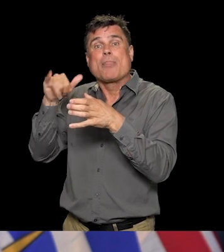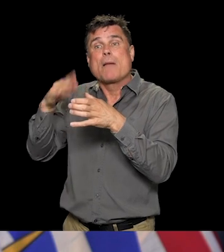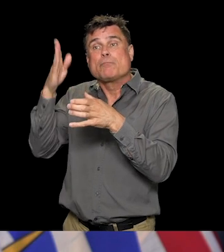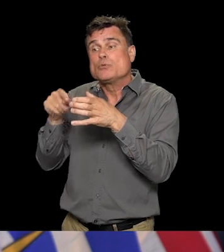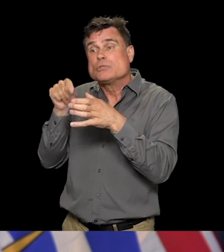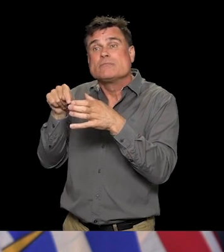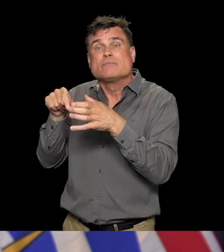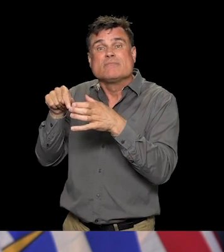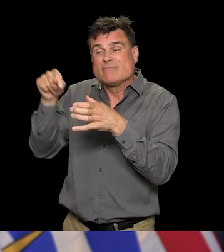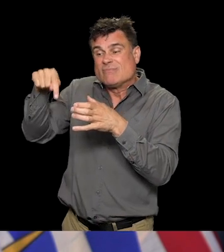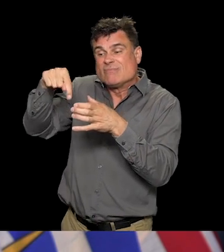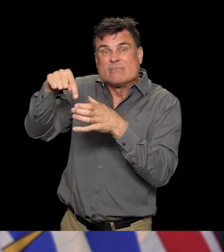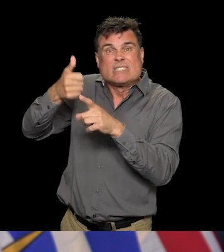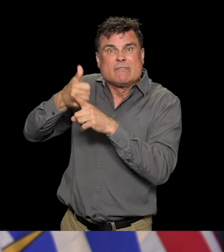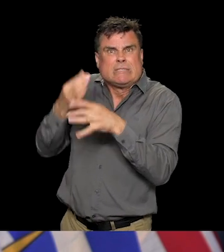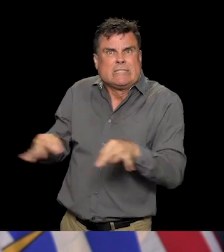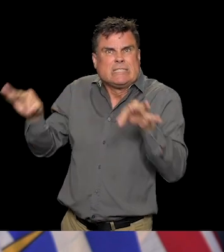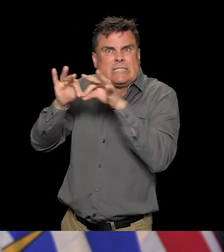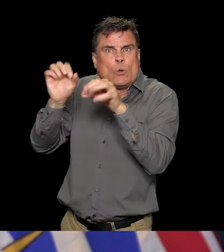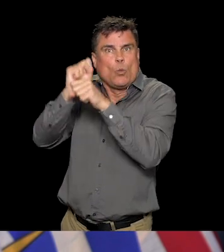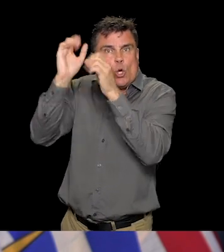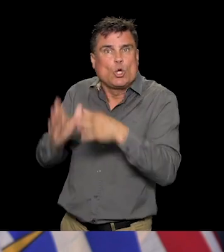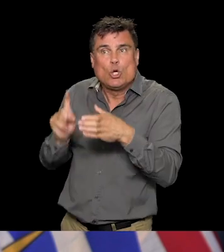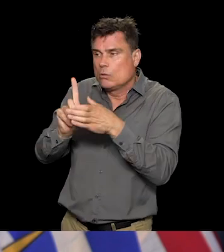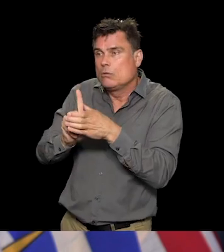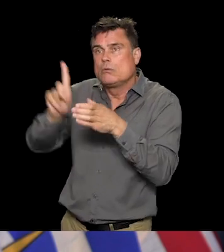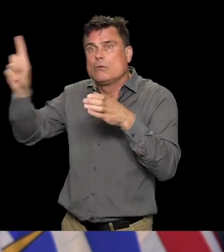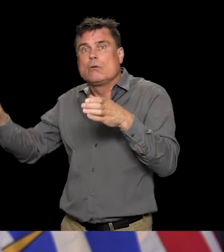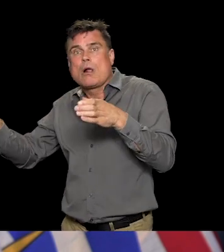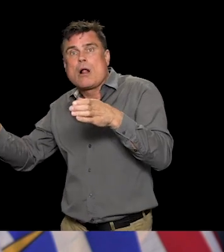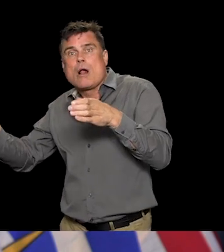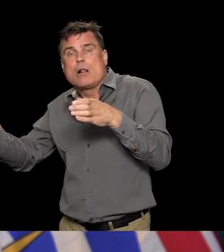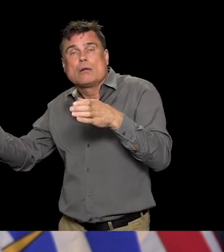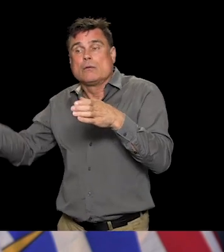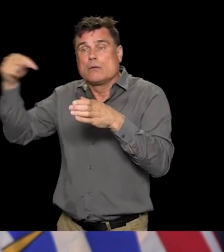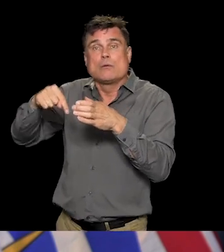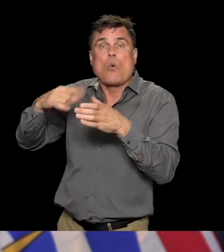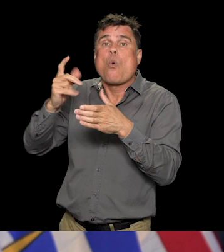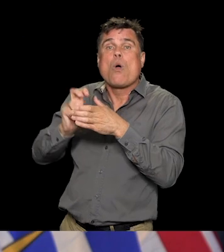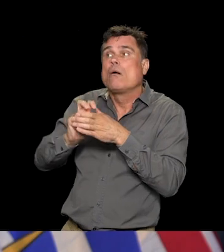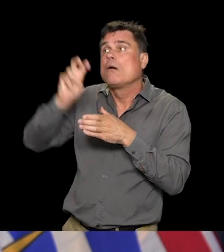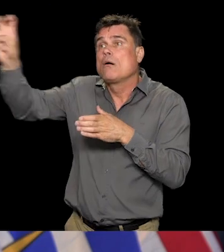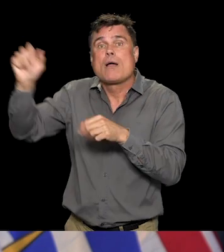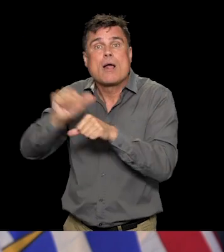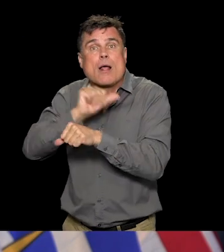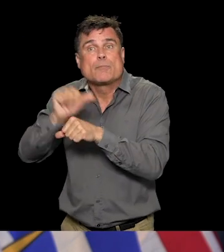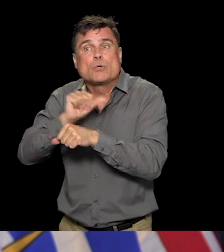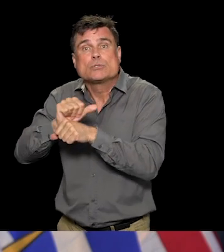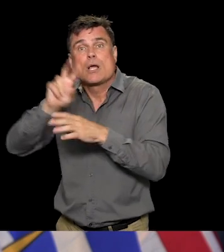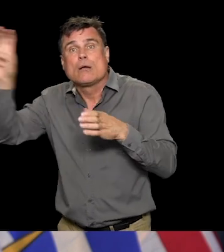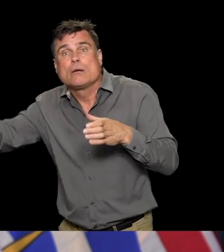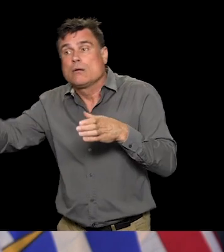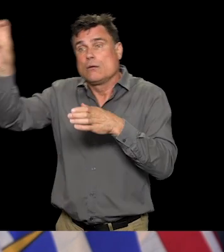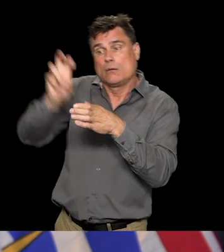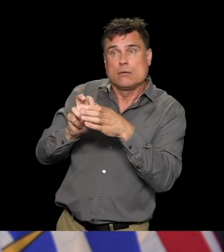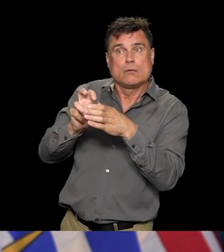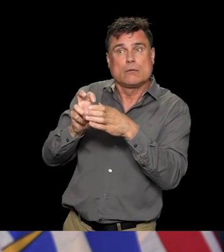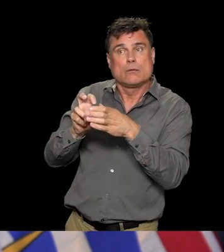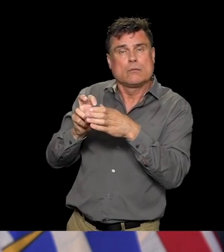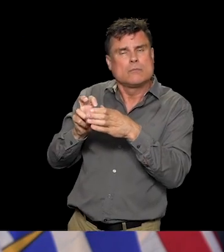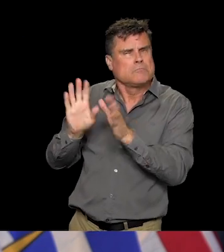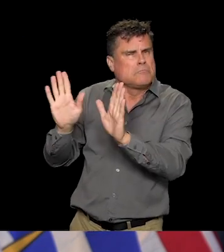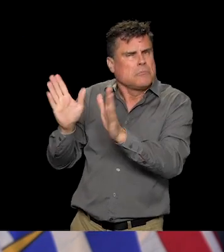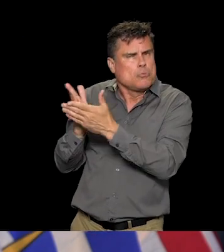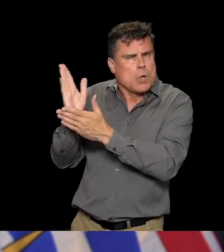back and forth to Alberta, for example. So there are many reasons why people need to travel and we need to be aware